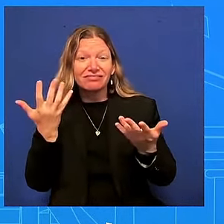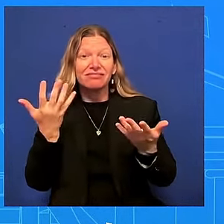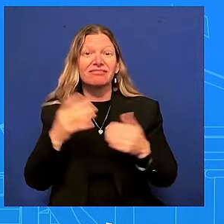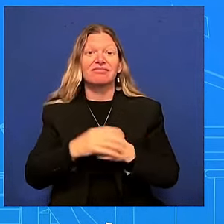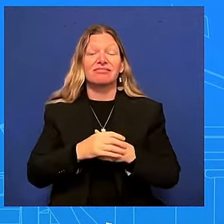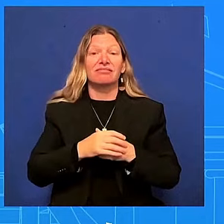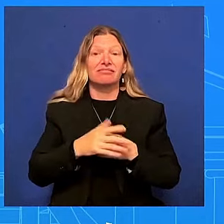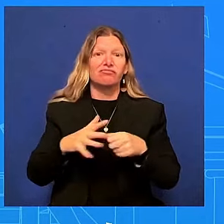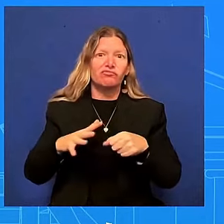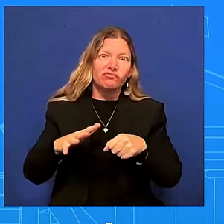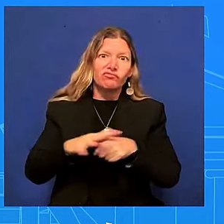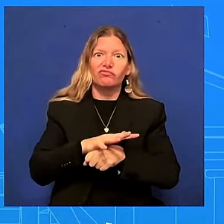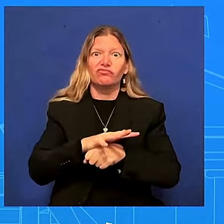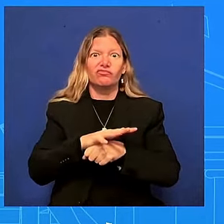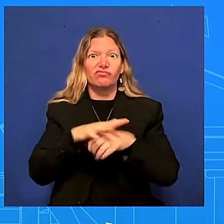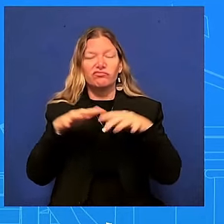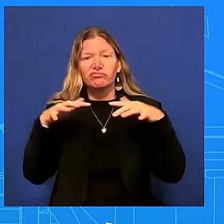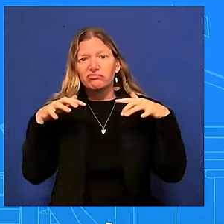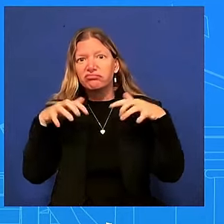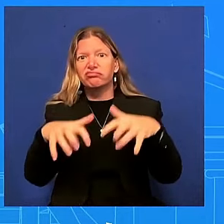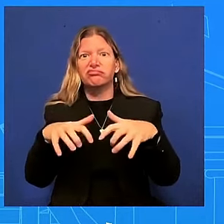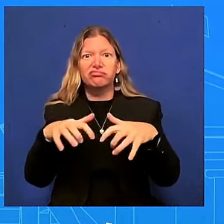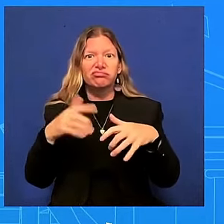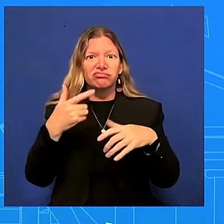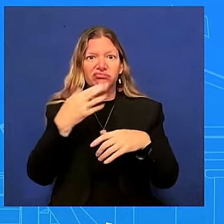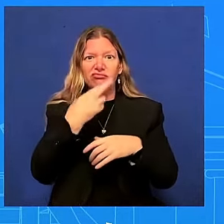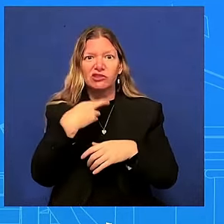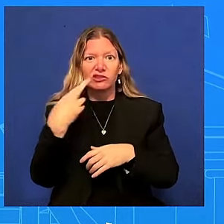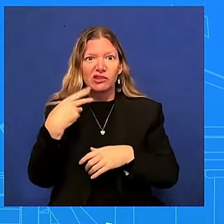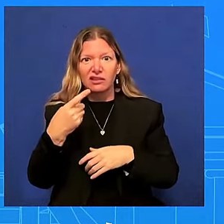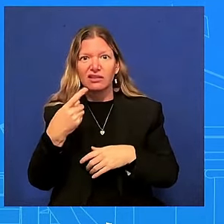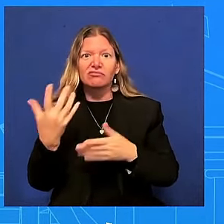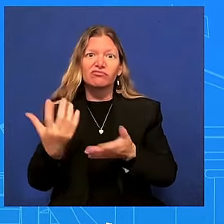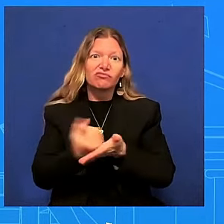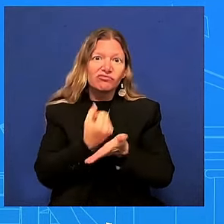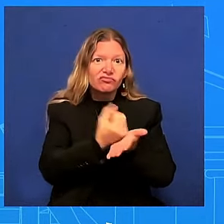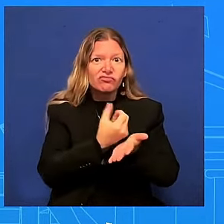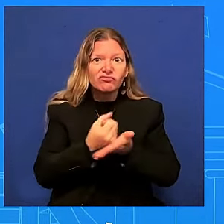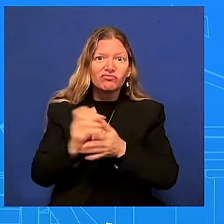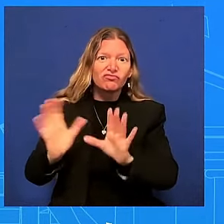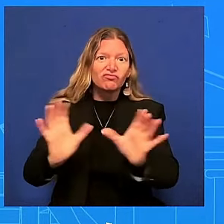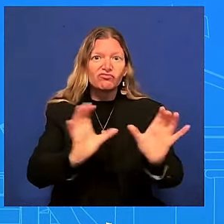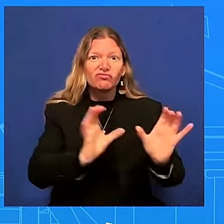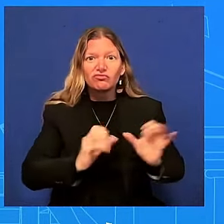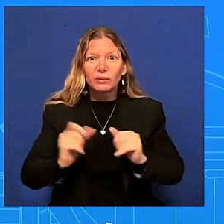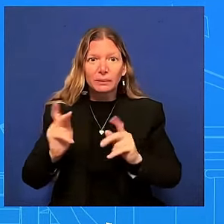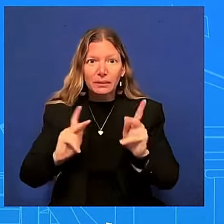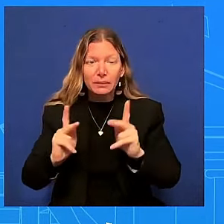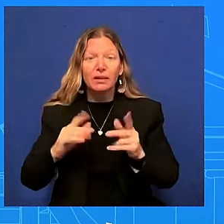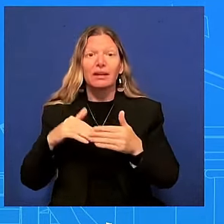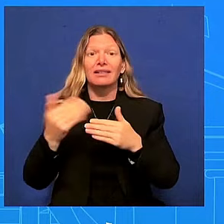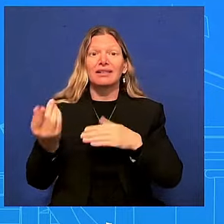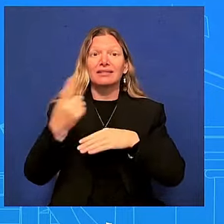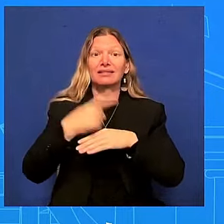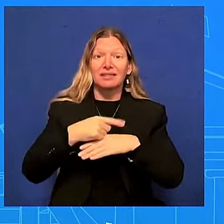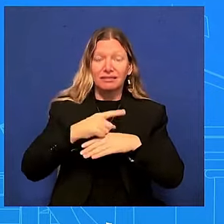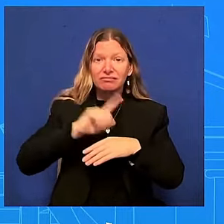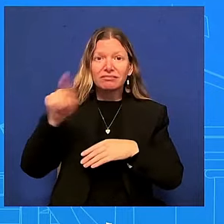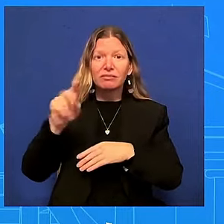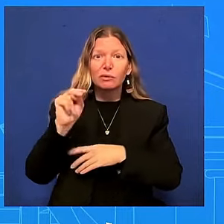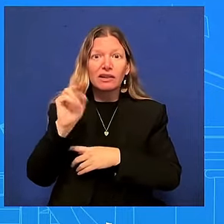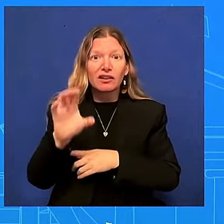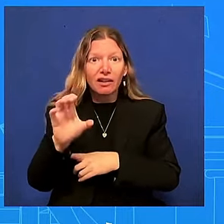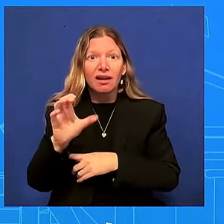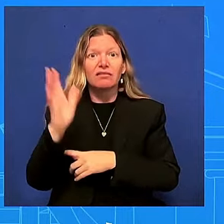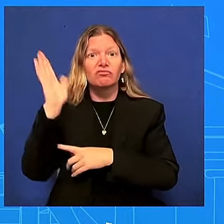there then the next day he went to north carolina spoke in front of hundreds of supporters there who said we support you joe we